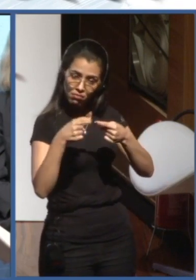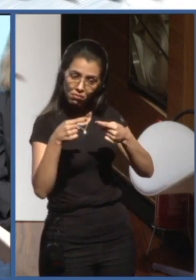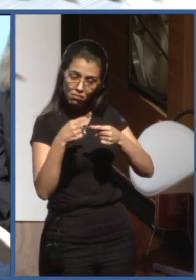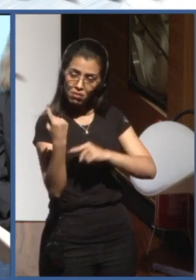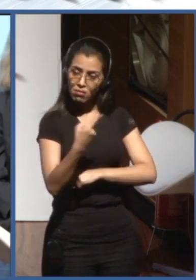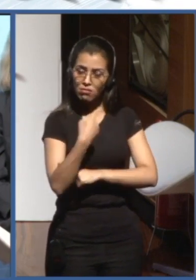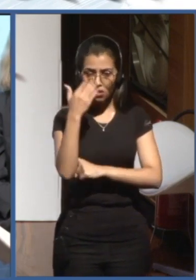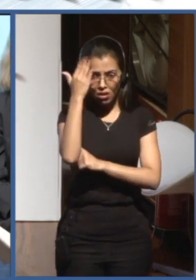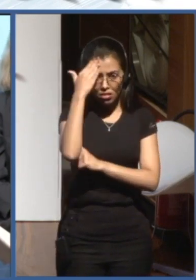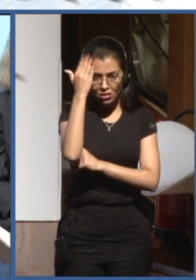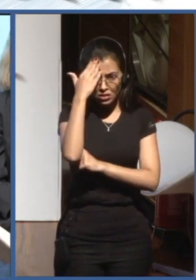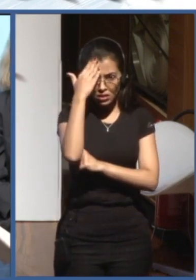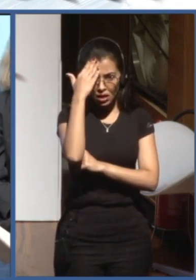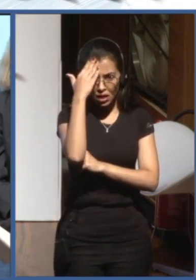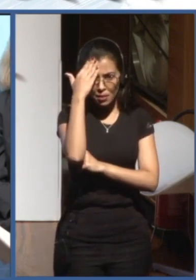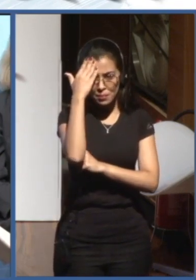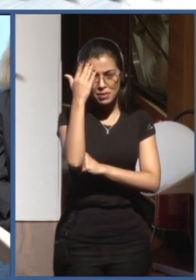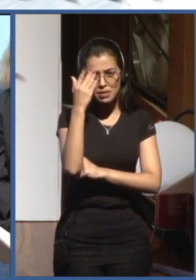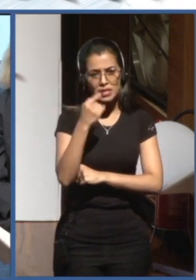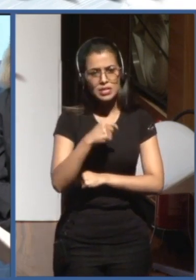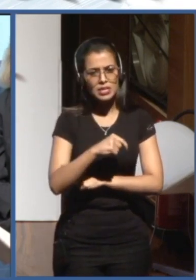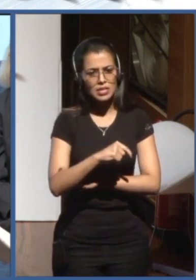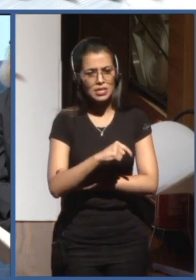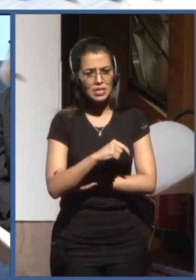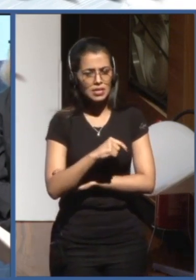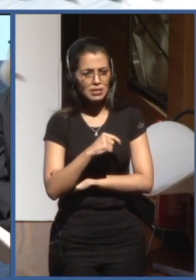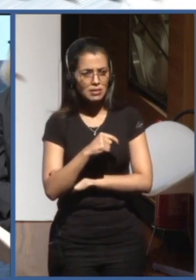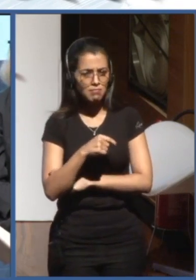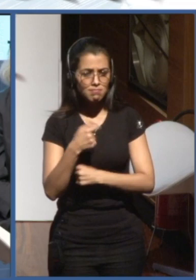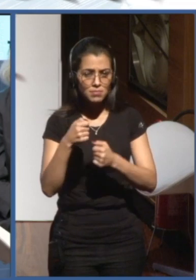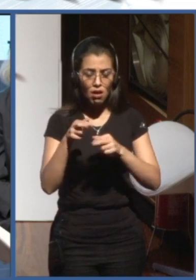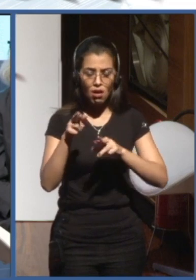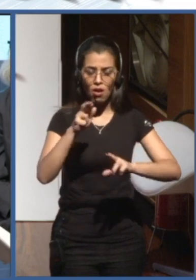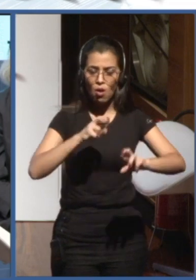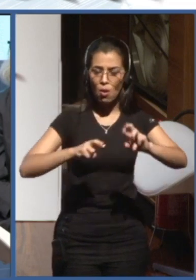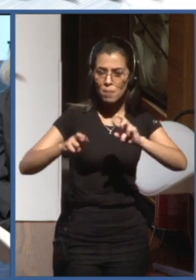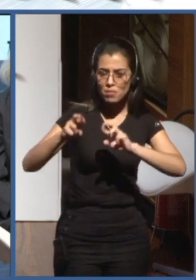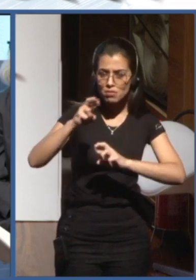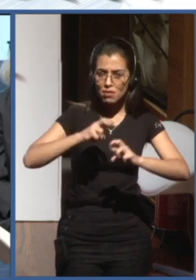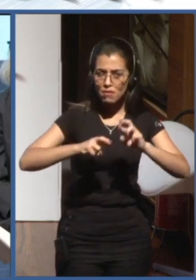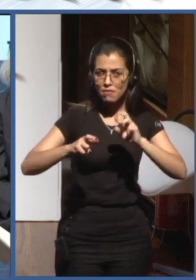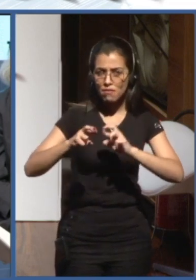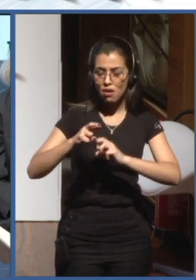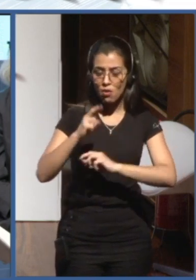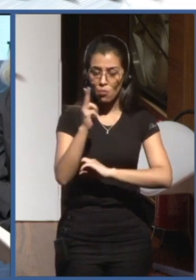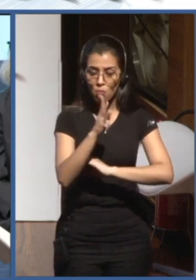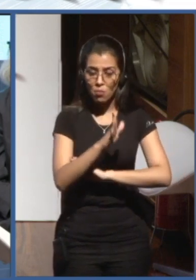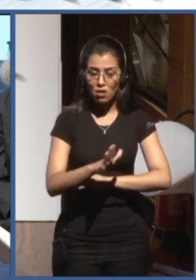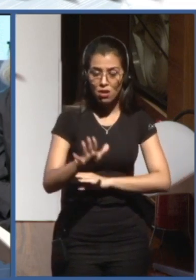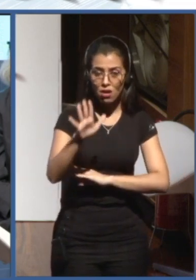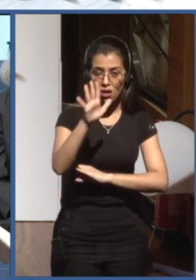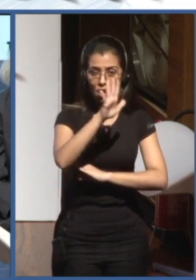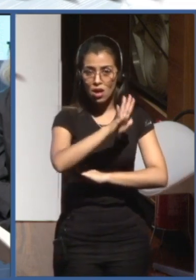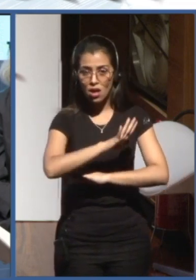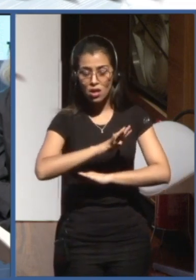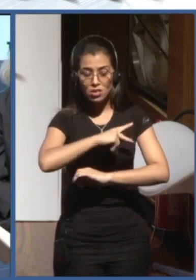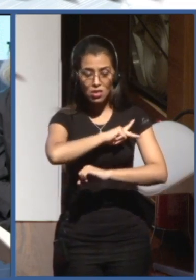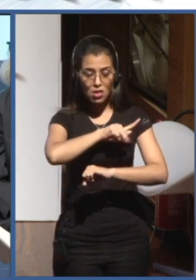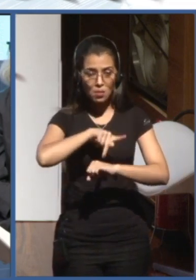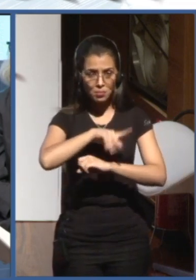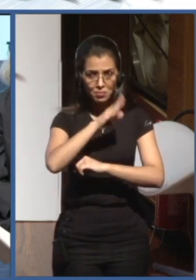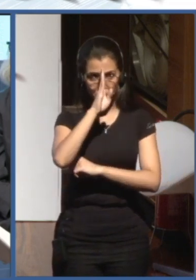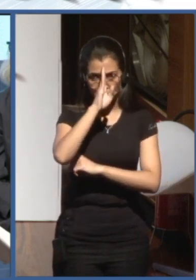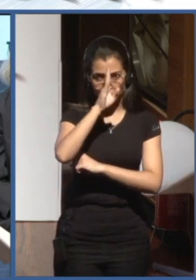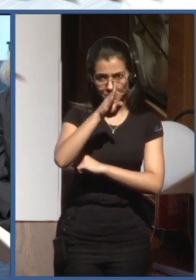consume also social media I know that Brazilian was is one of the most connected countries in the world to social media and some people only have even